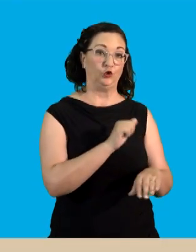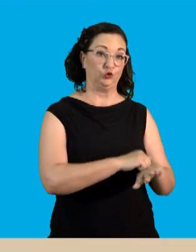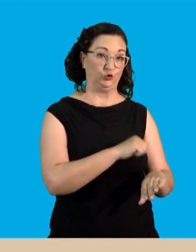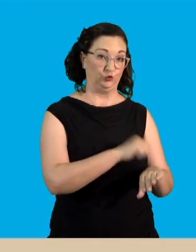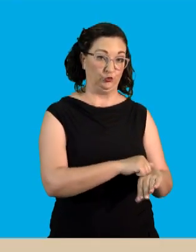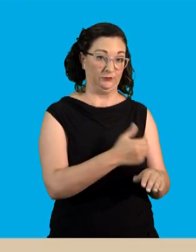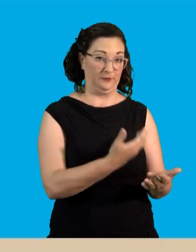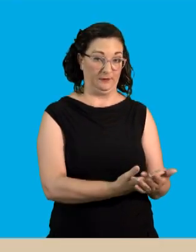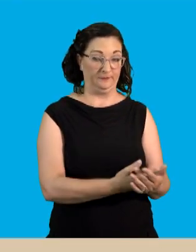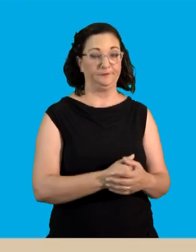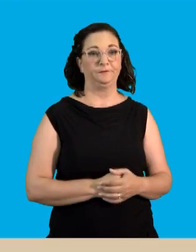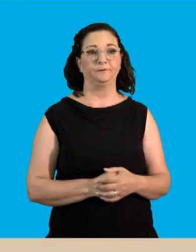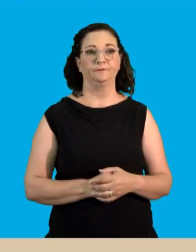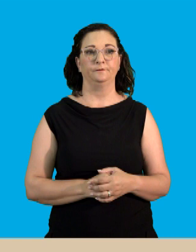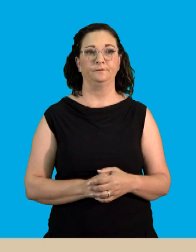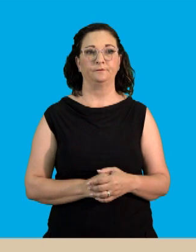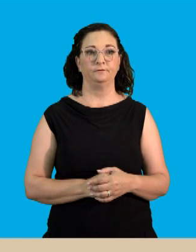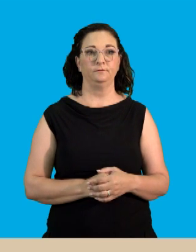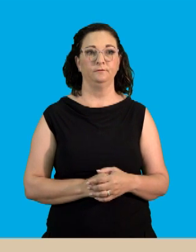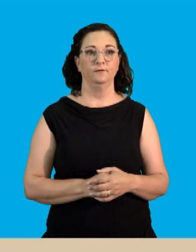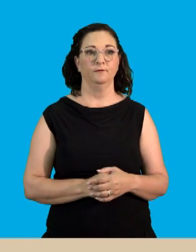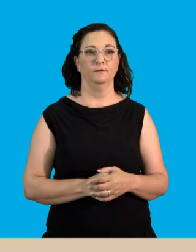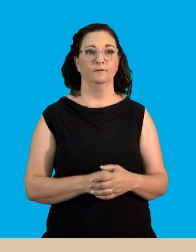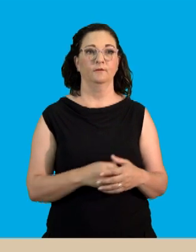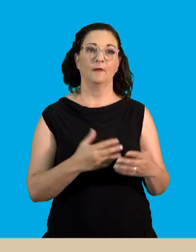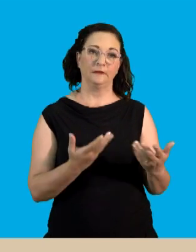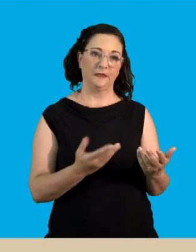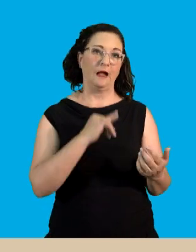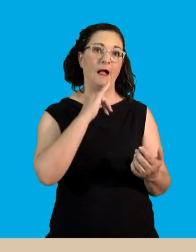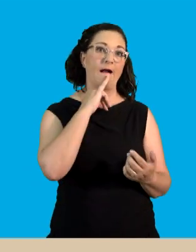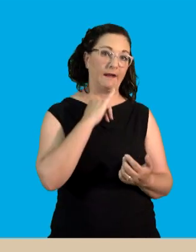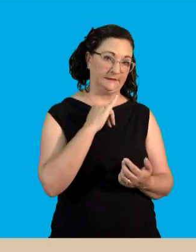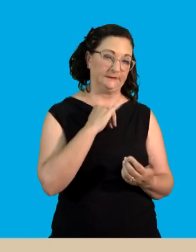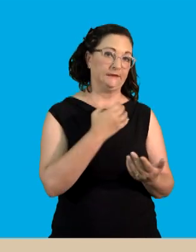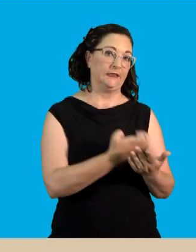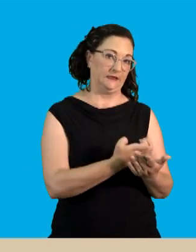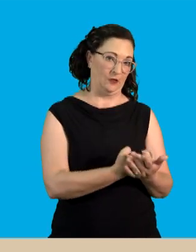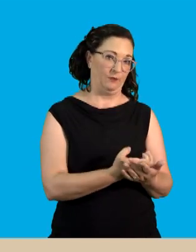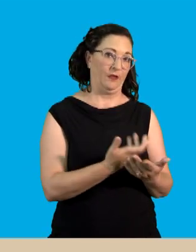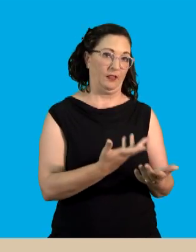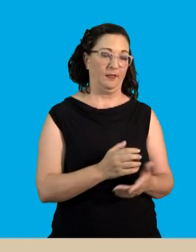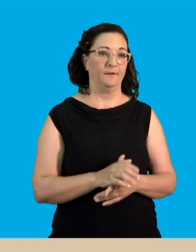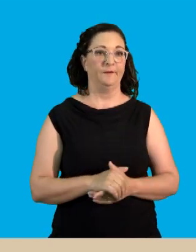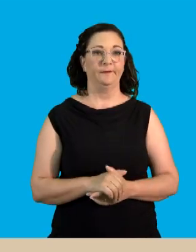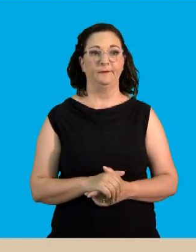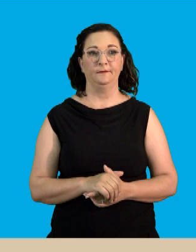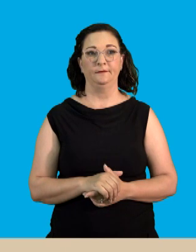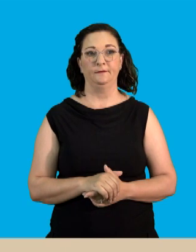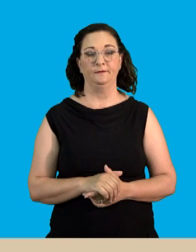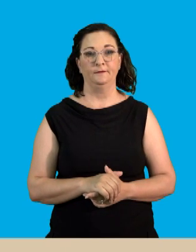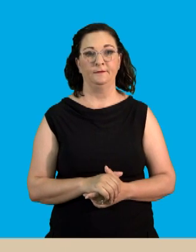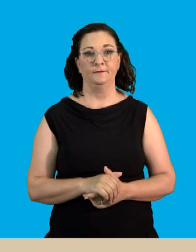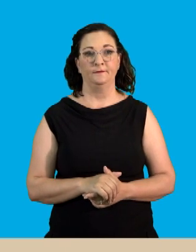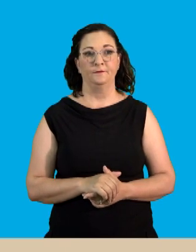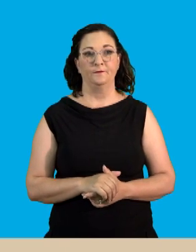in solid form. And here in solid, we can say ice is an example of how water can